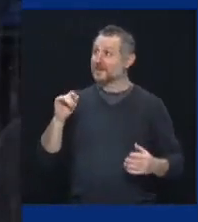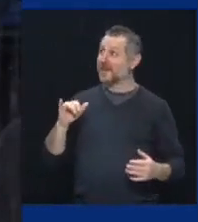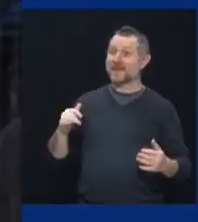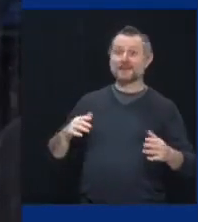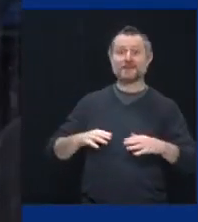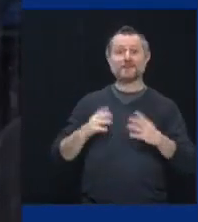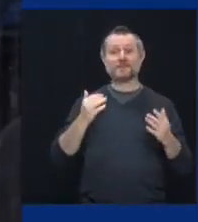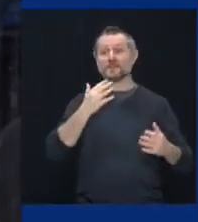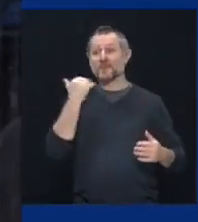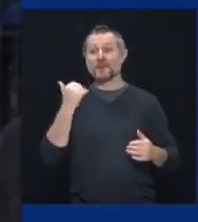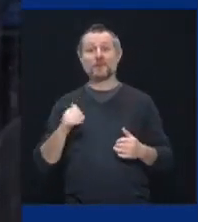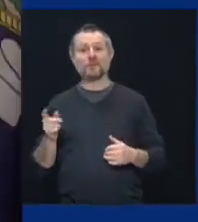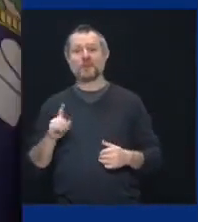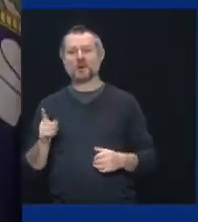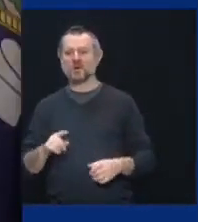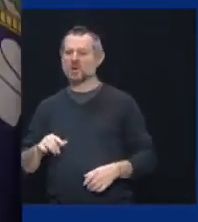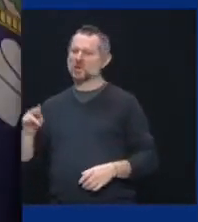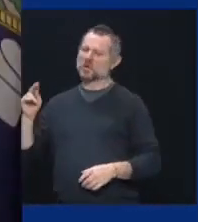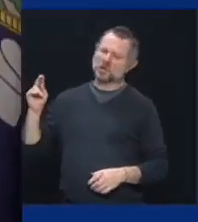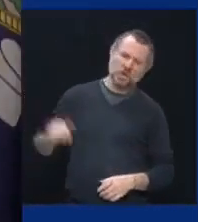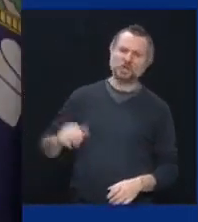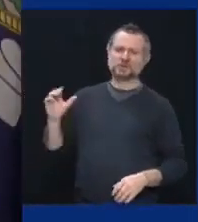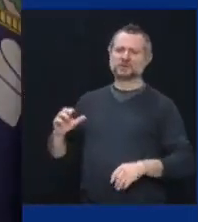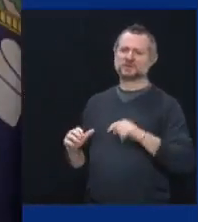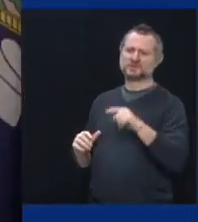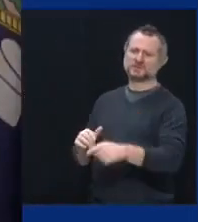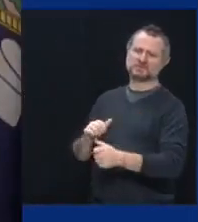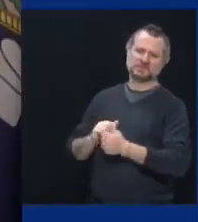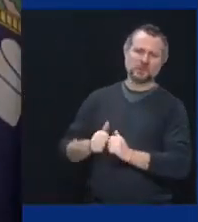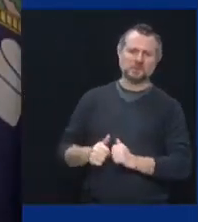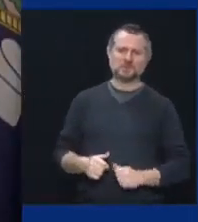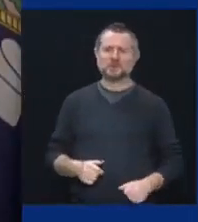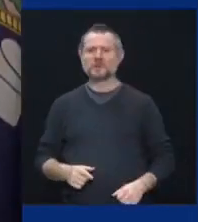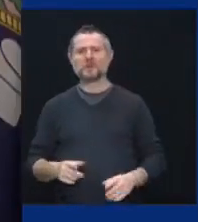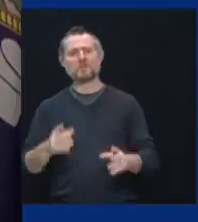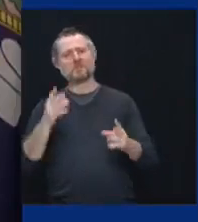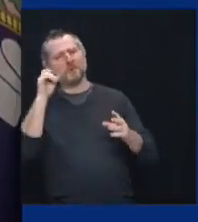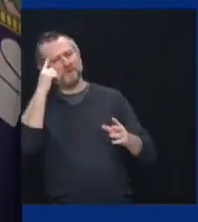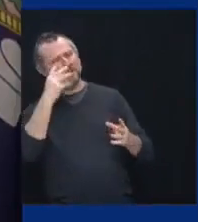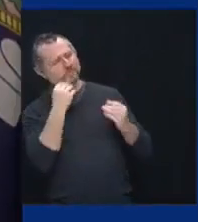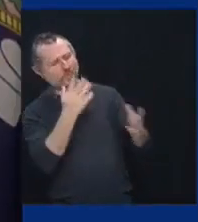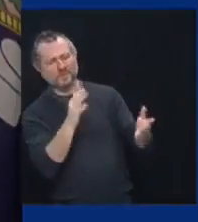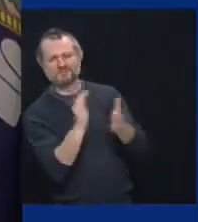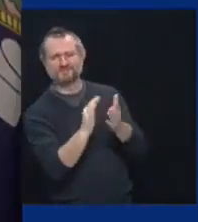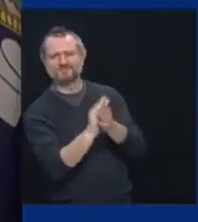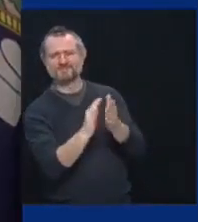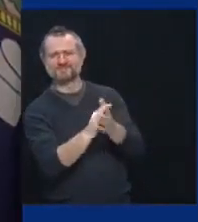New York and New York sports fans. Yeah. Beautifully said. Let's give Al a round of applause.